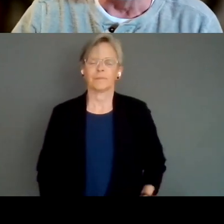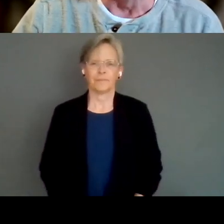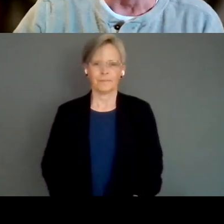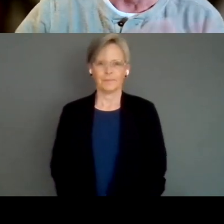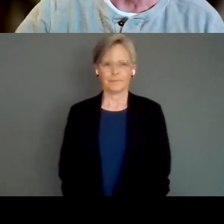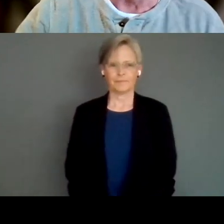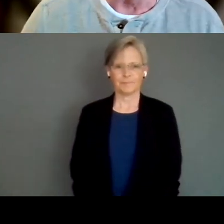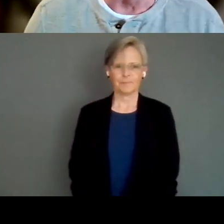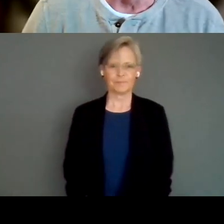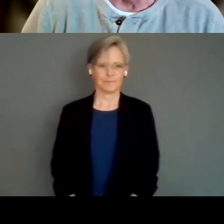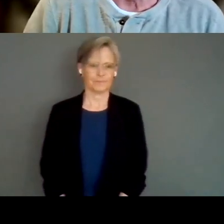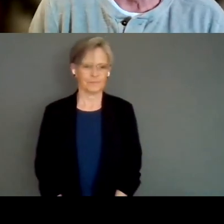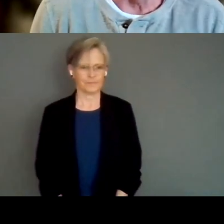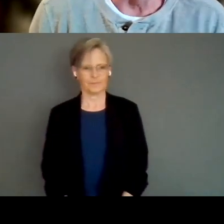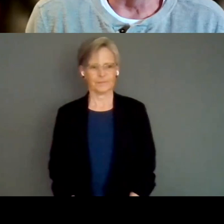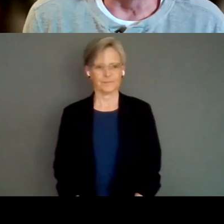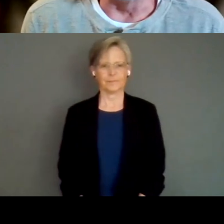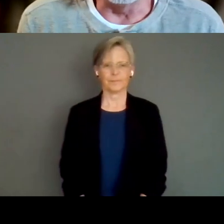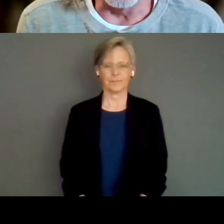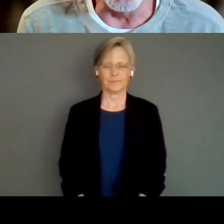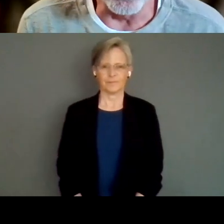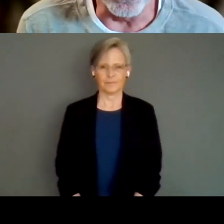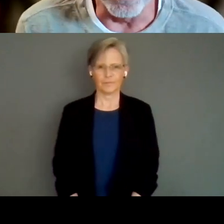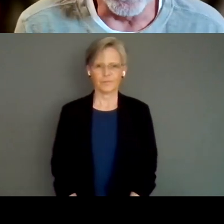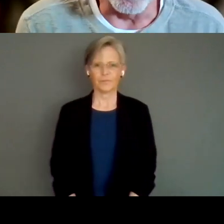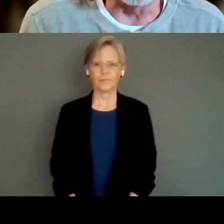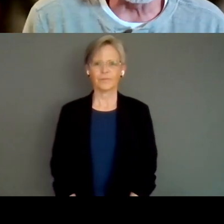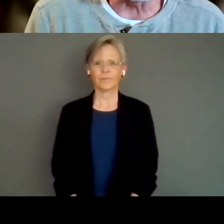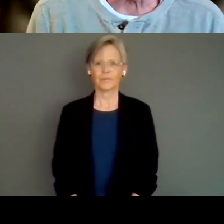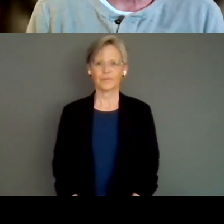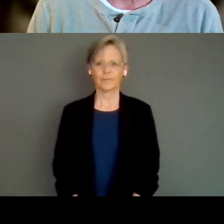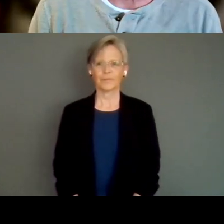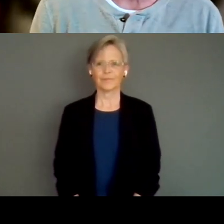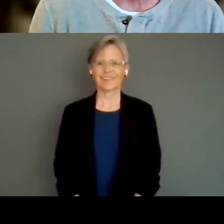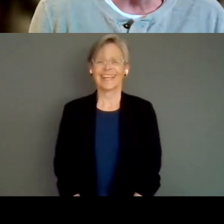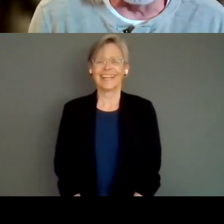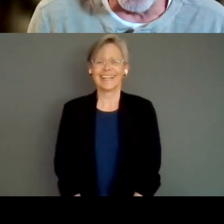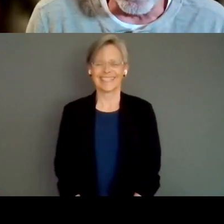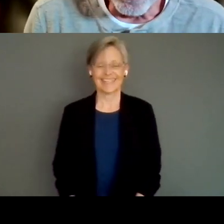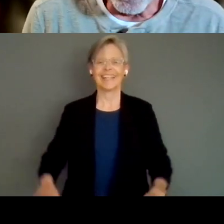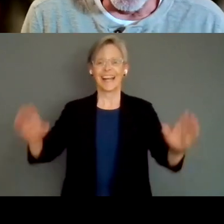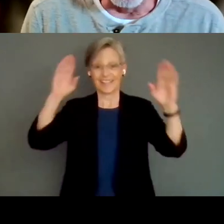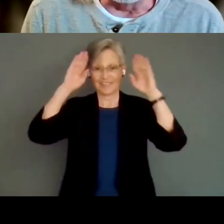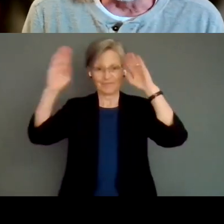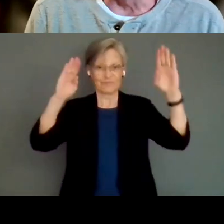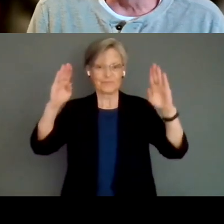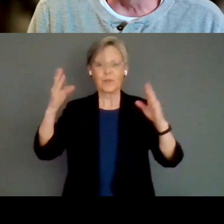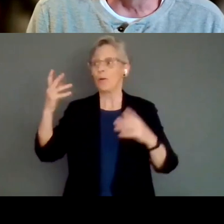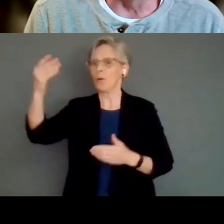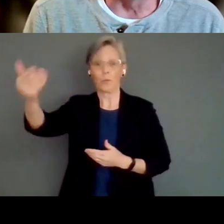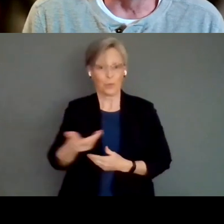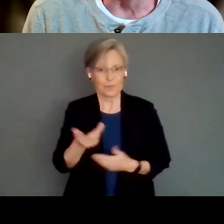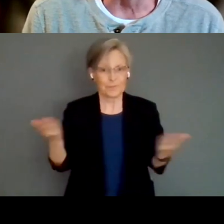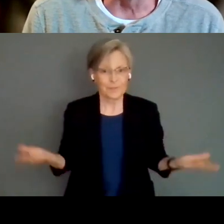I'm like I said I'm not really expecting people to turn up today so I just want to welcome everybody to